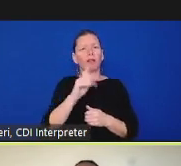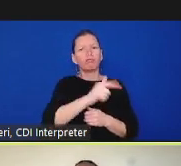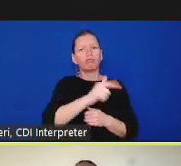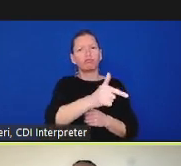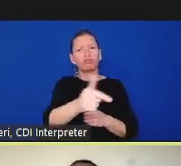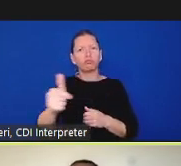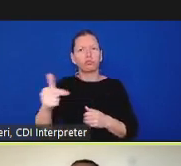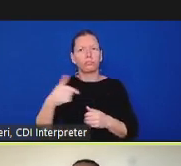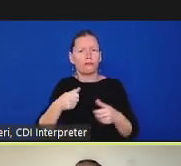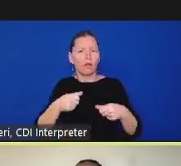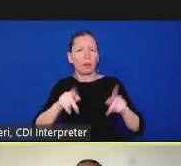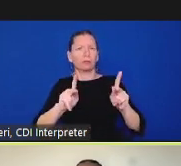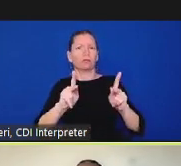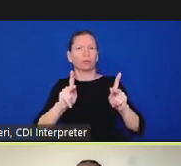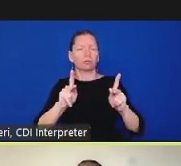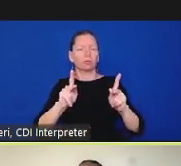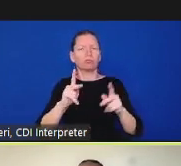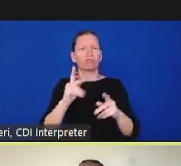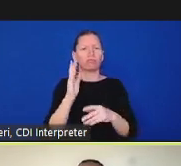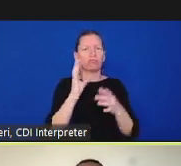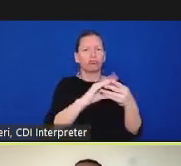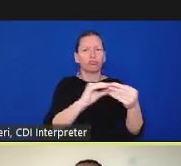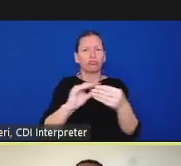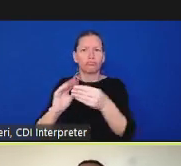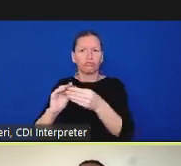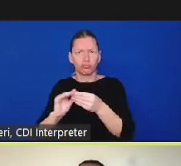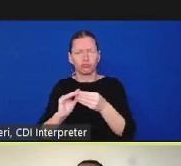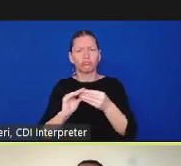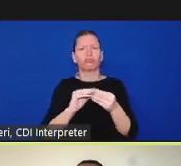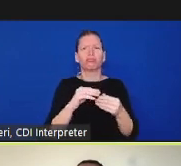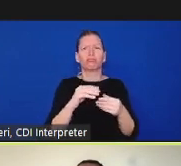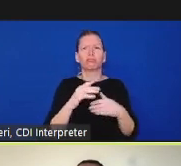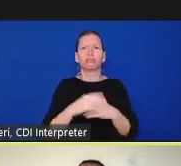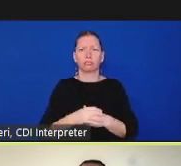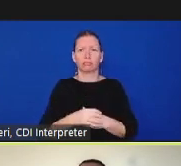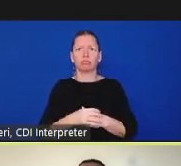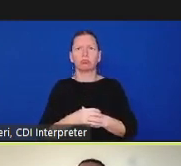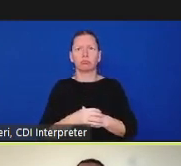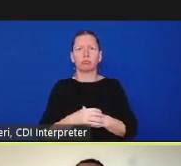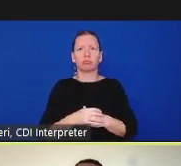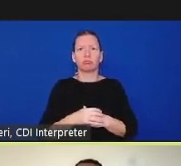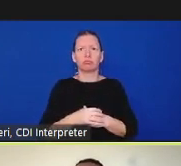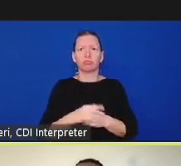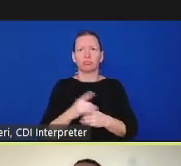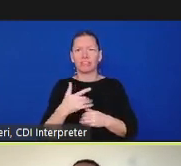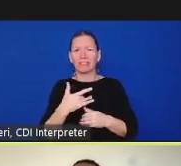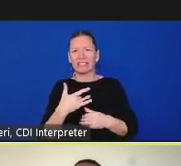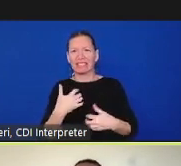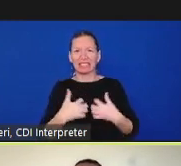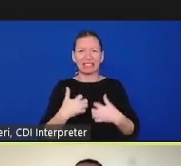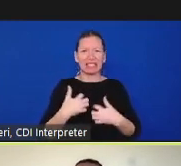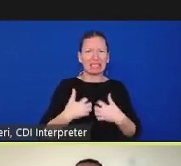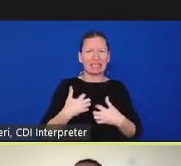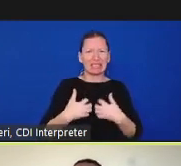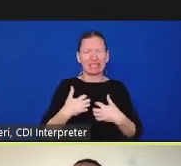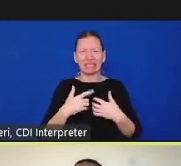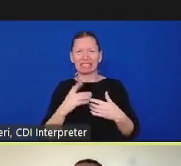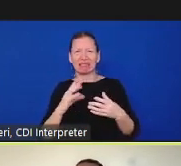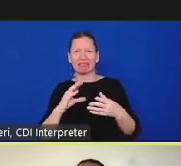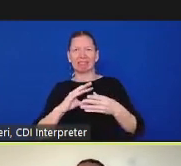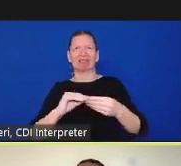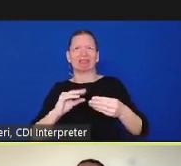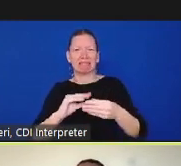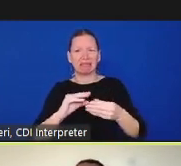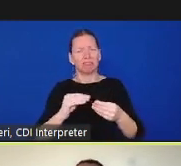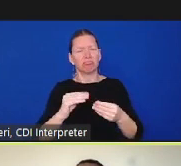please you know take a little bit of a risk and speak up again you can use the chat function if you don't feel comfortable speaking on camera but we would love